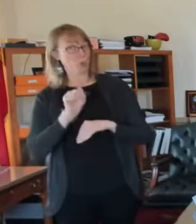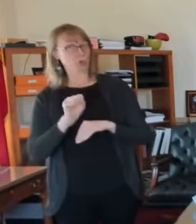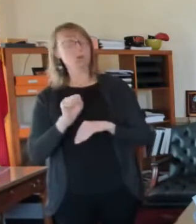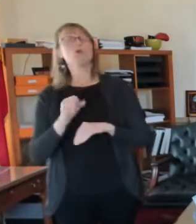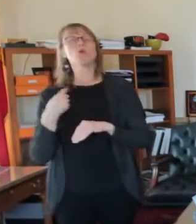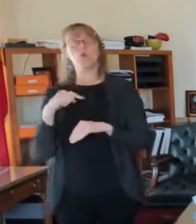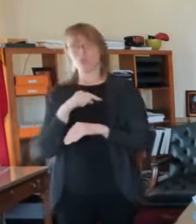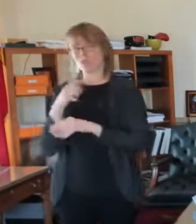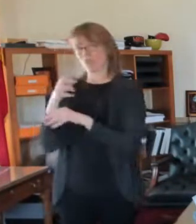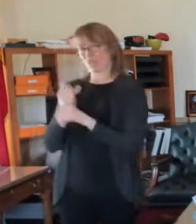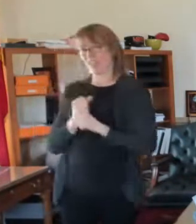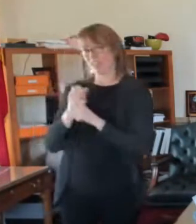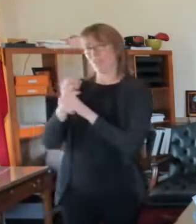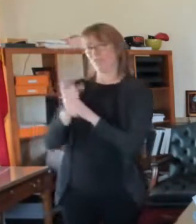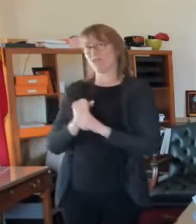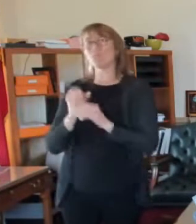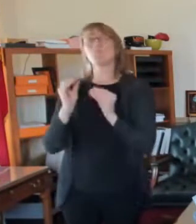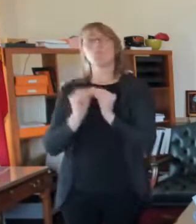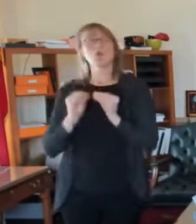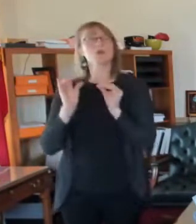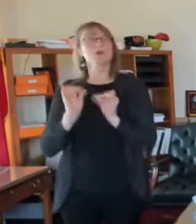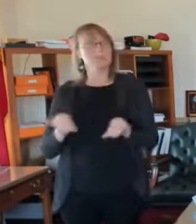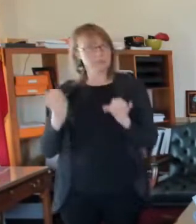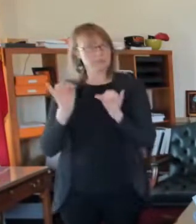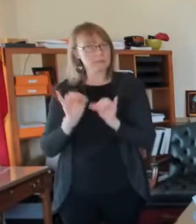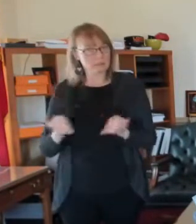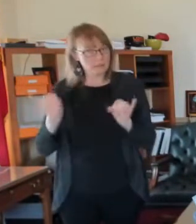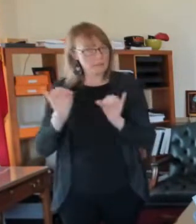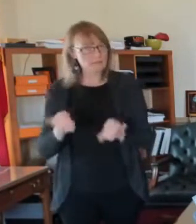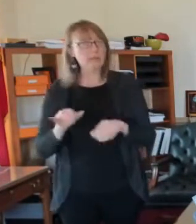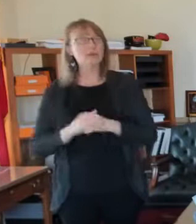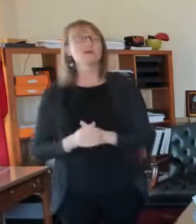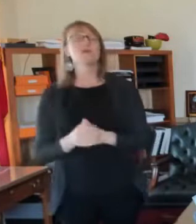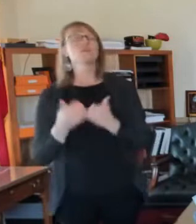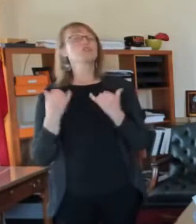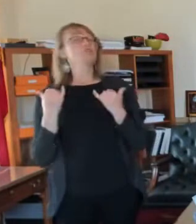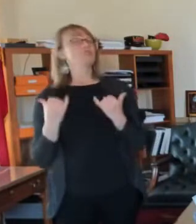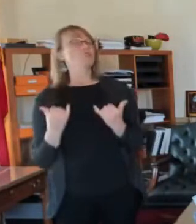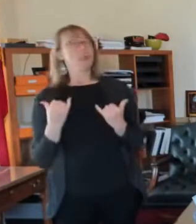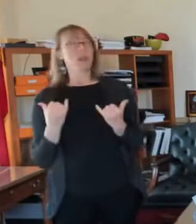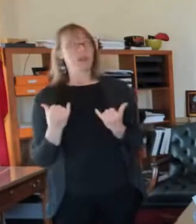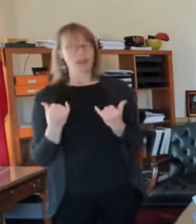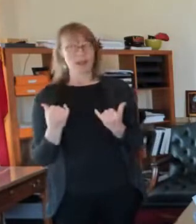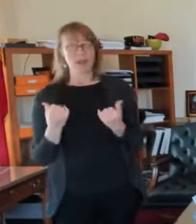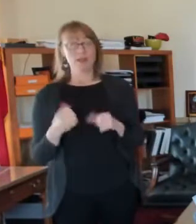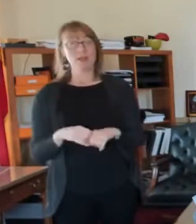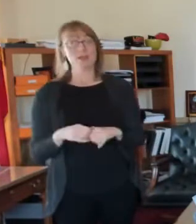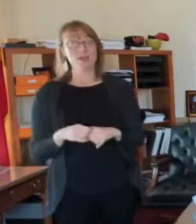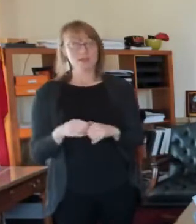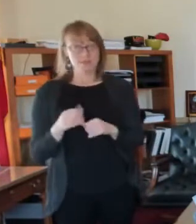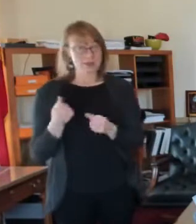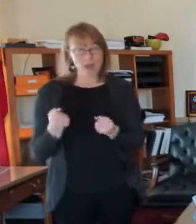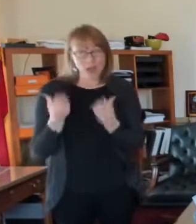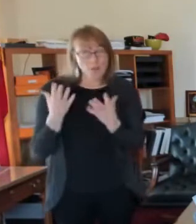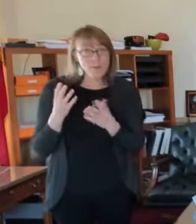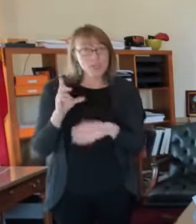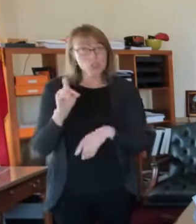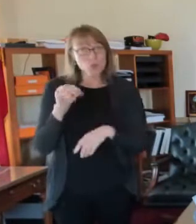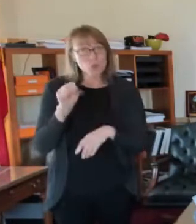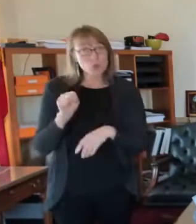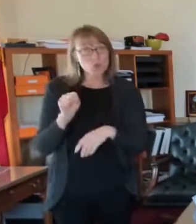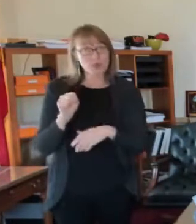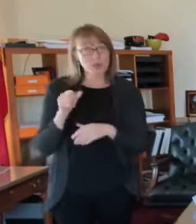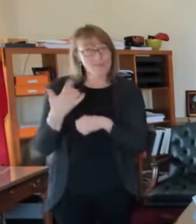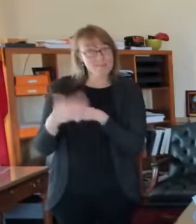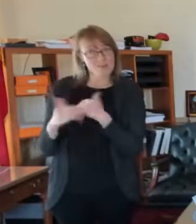force called yesterday. Everybody believes that the number of doses that are available are going to continue to go up there. The state's